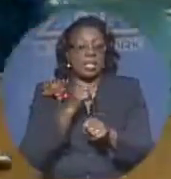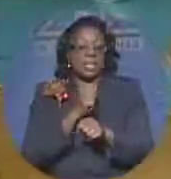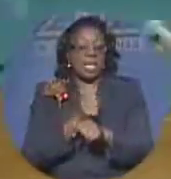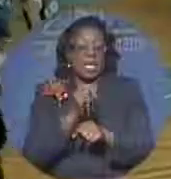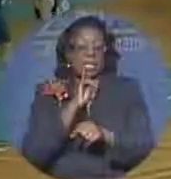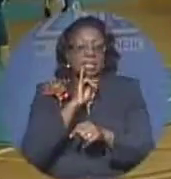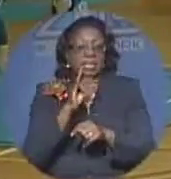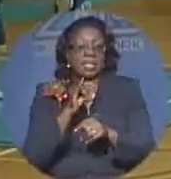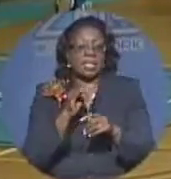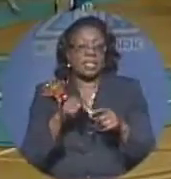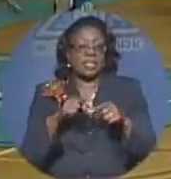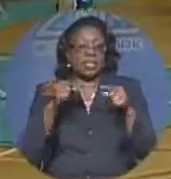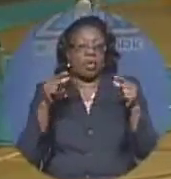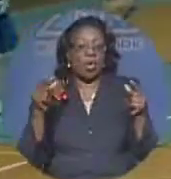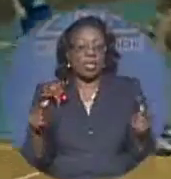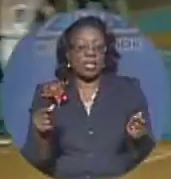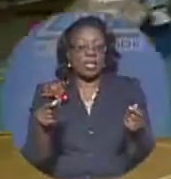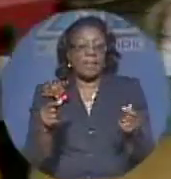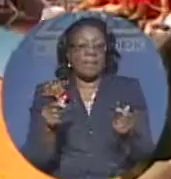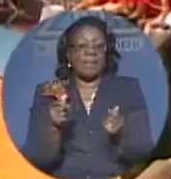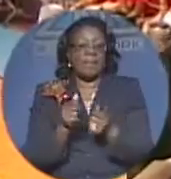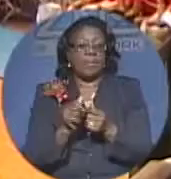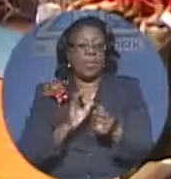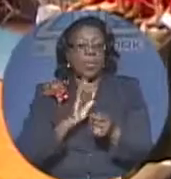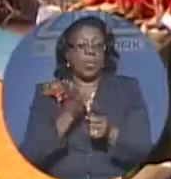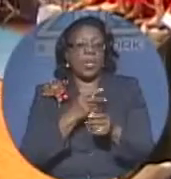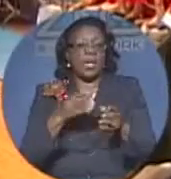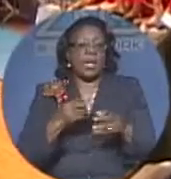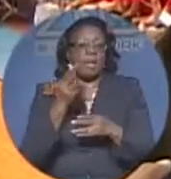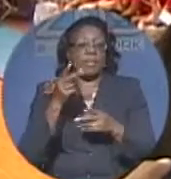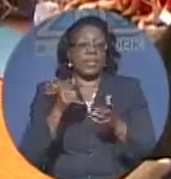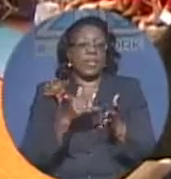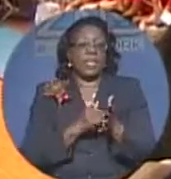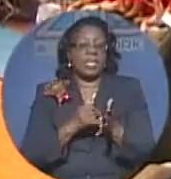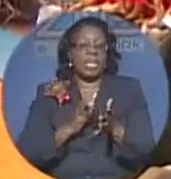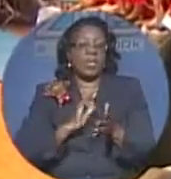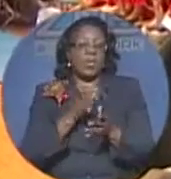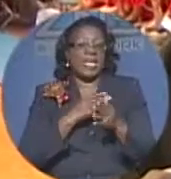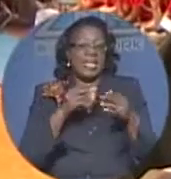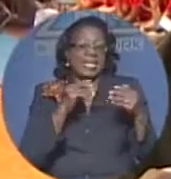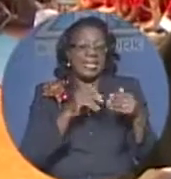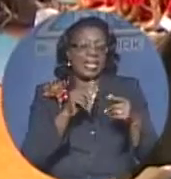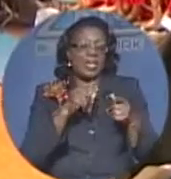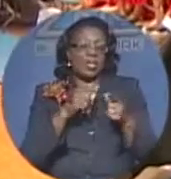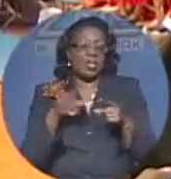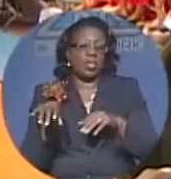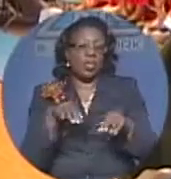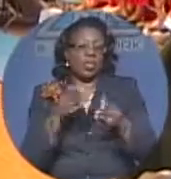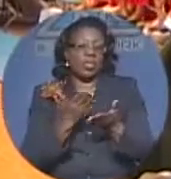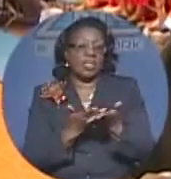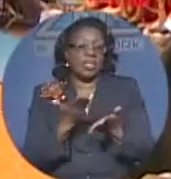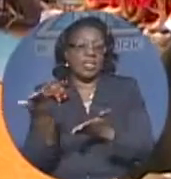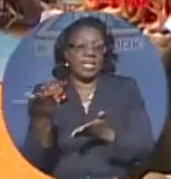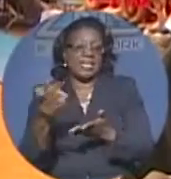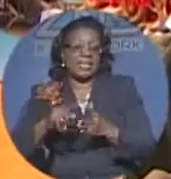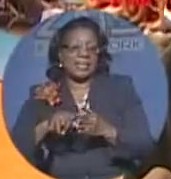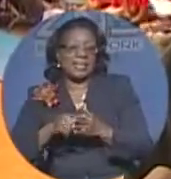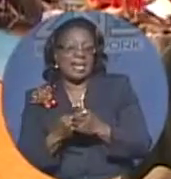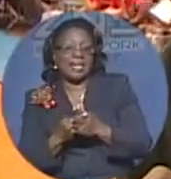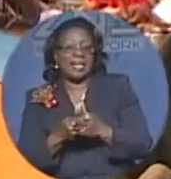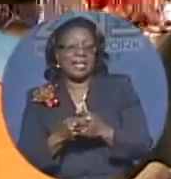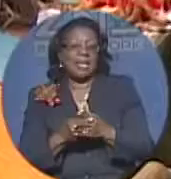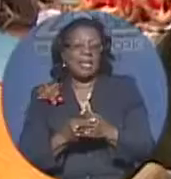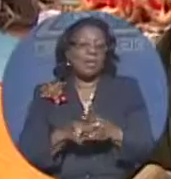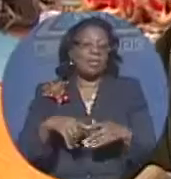awesome. It's tremendous. But we are up to it, and we intend to do some things starting almost the